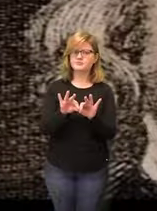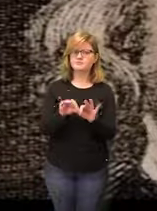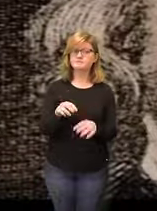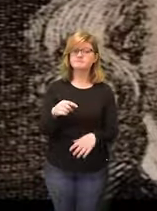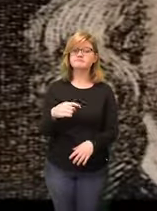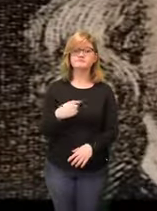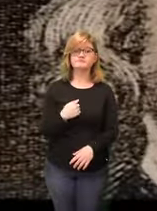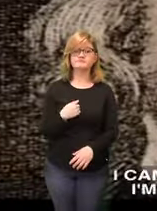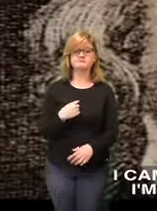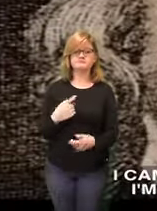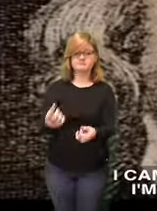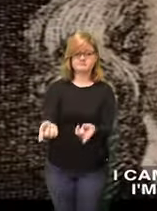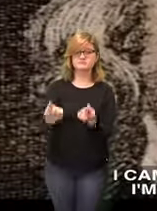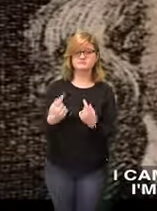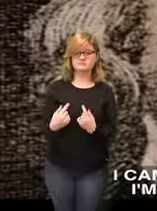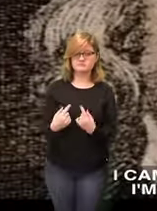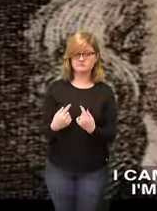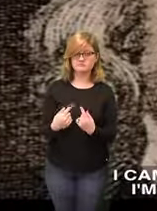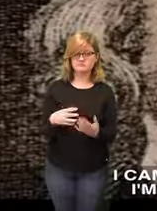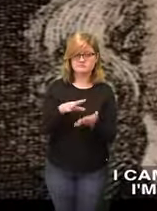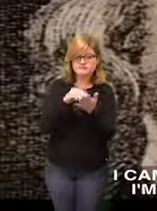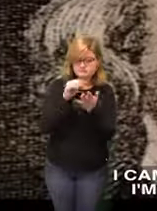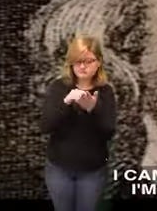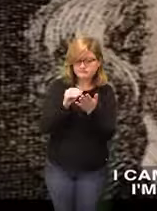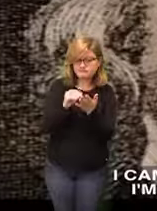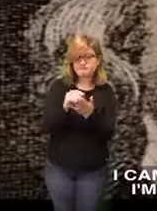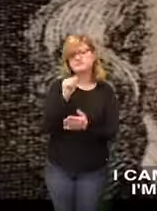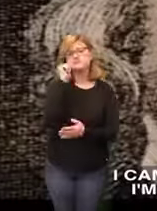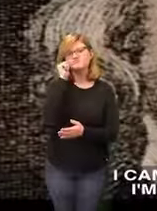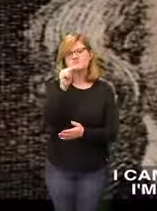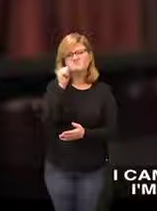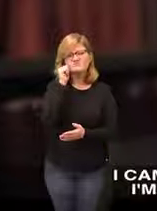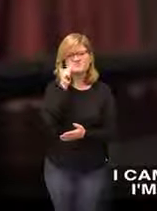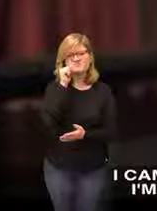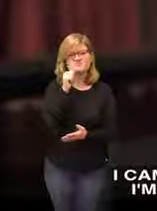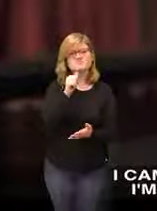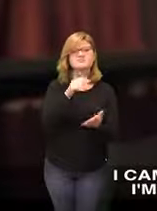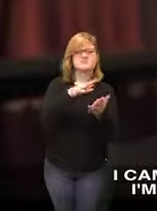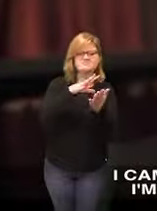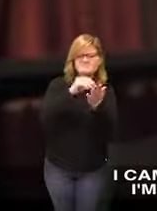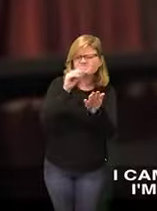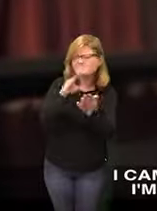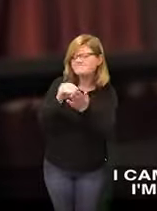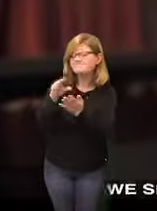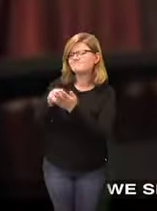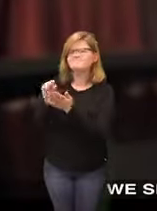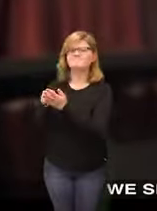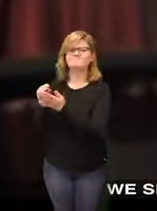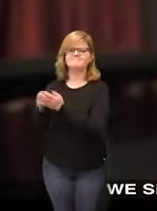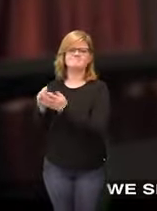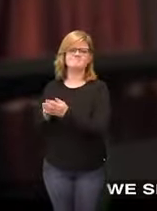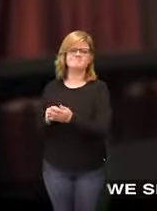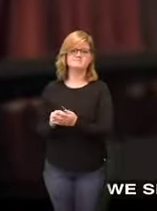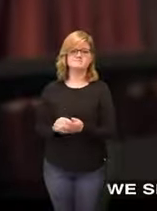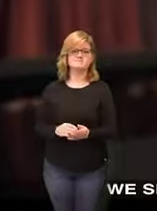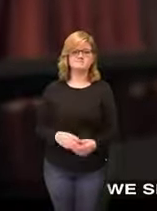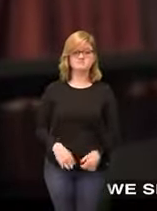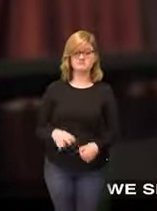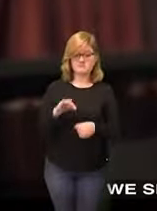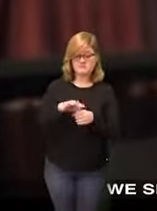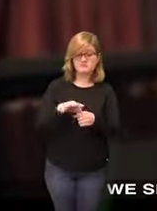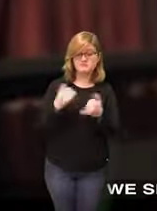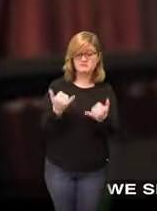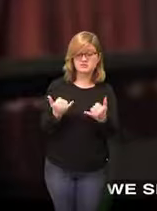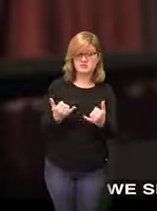important I came here to learn and I find I'm learning more everyday we